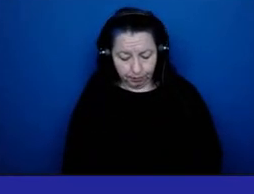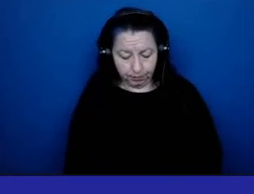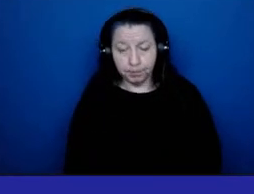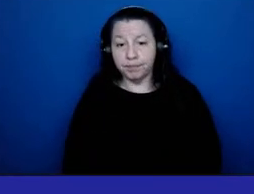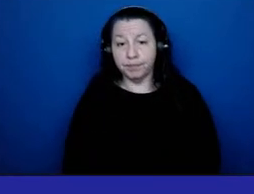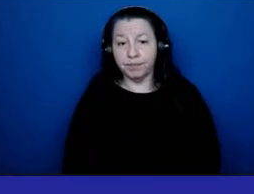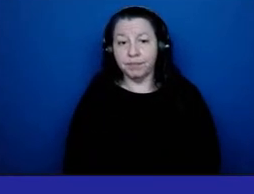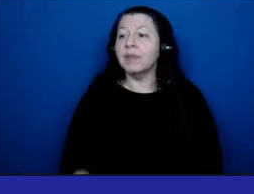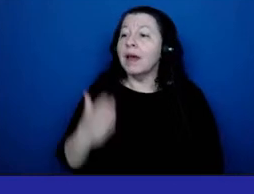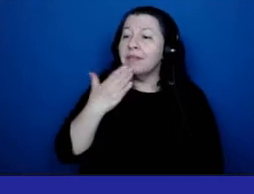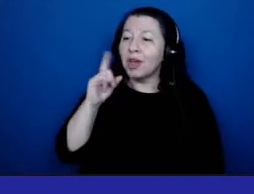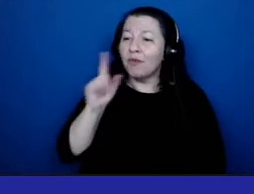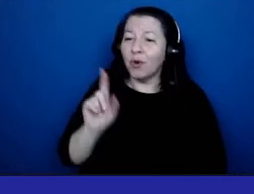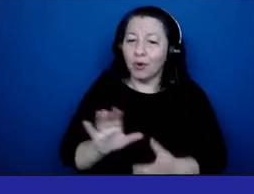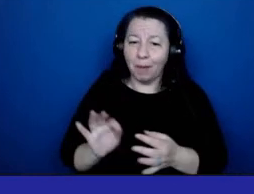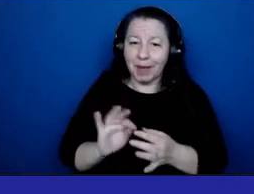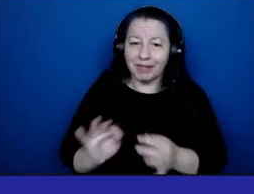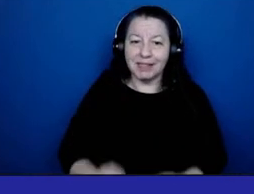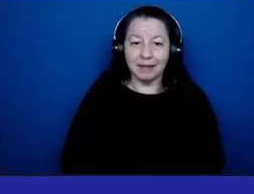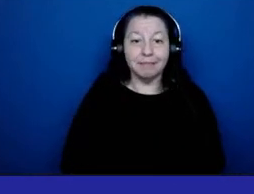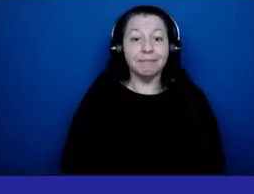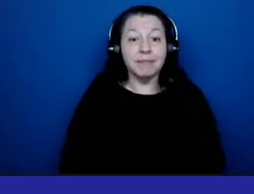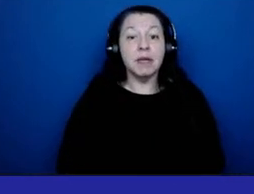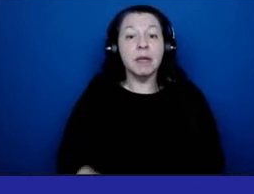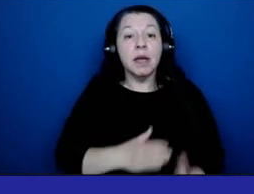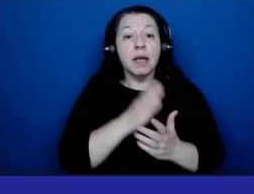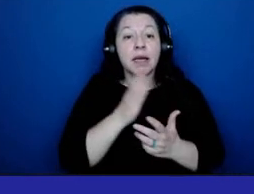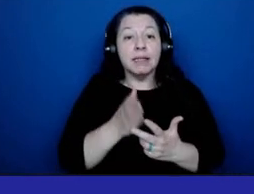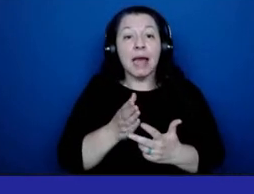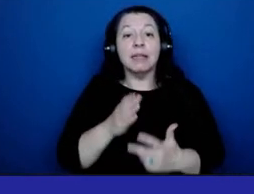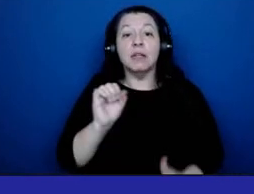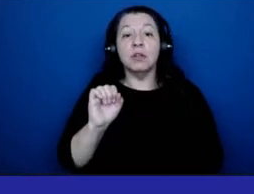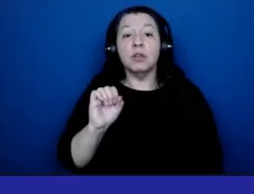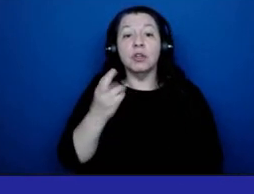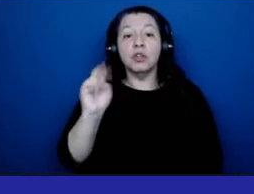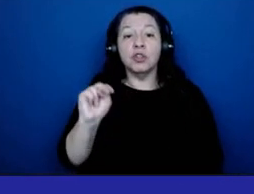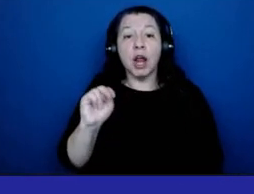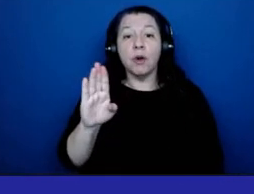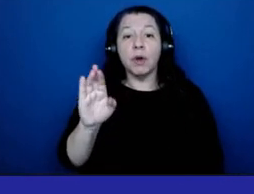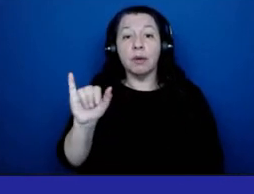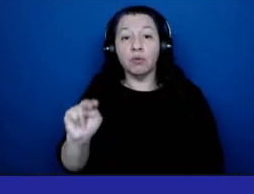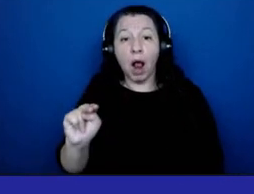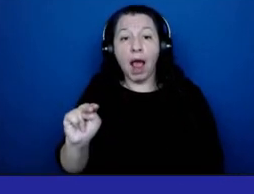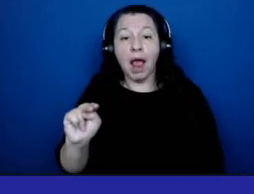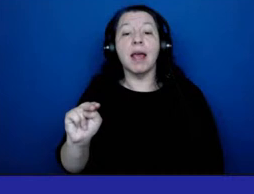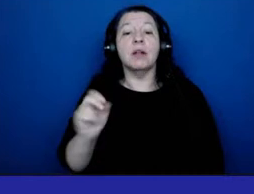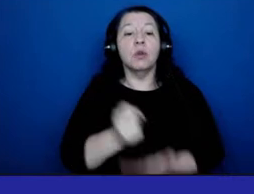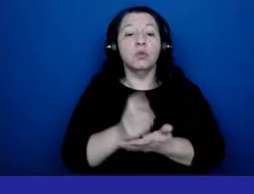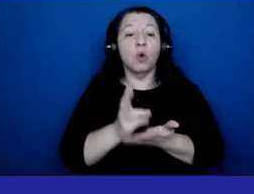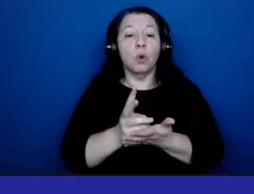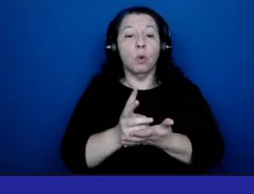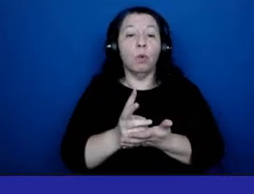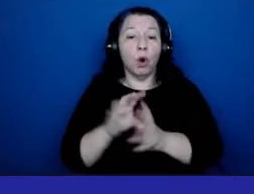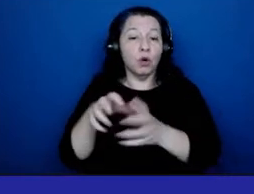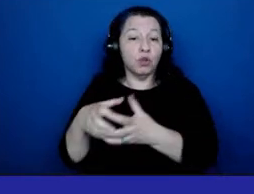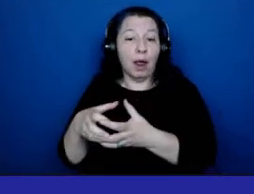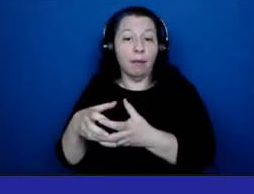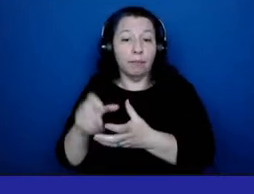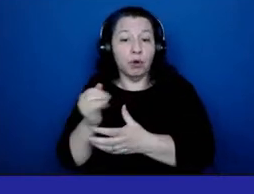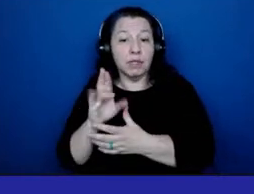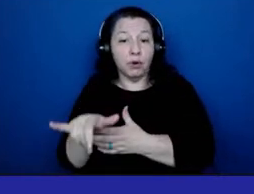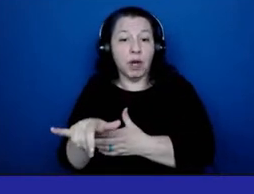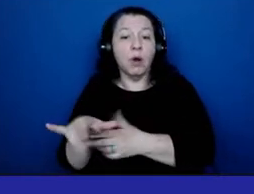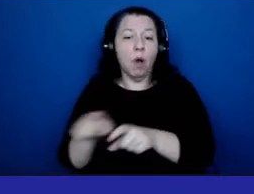Thanks for your comments. The next speaker is Sharon Bryan, Social Work Chapter Secretary, also for Local